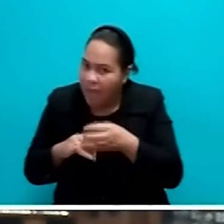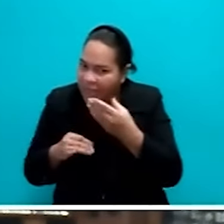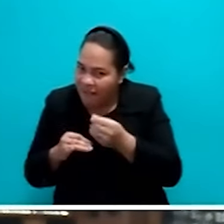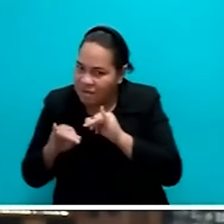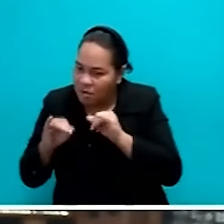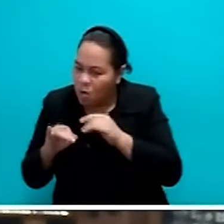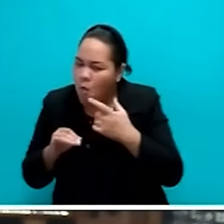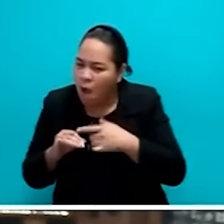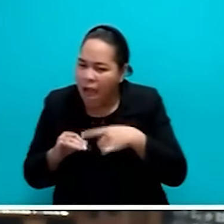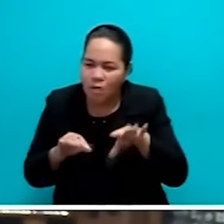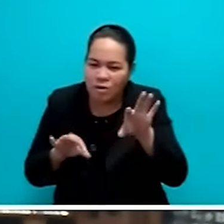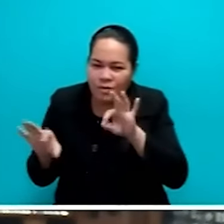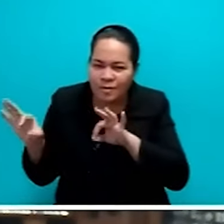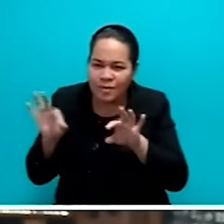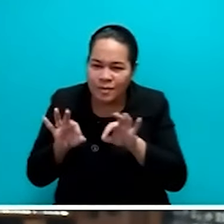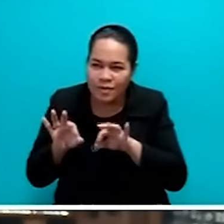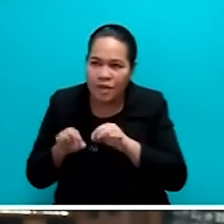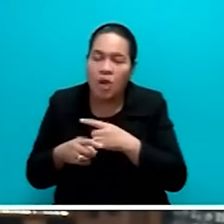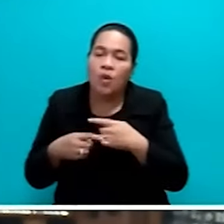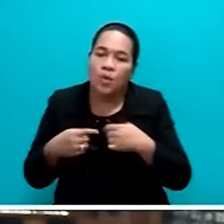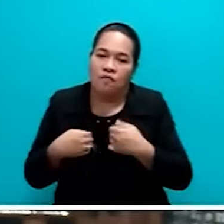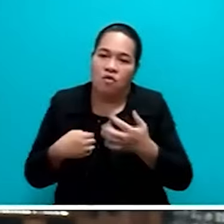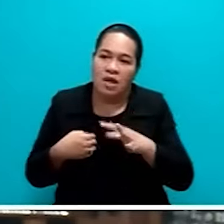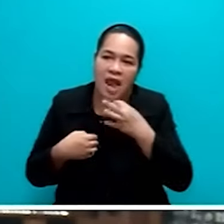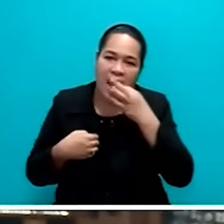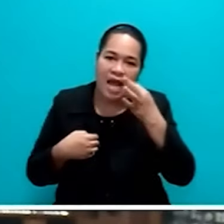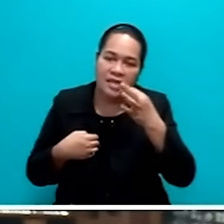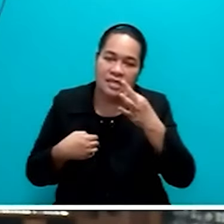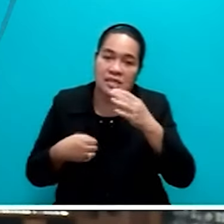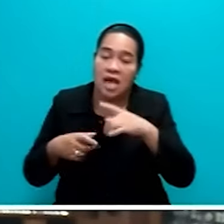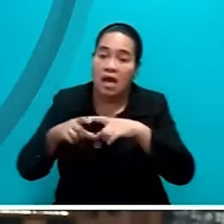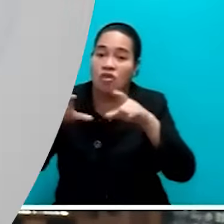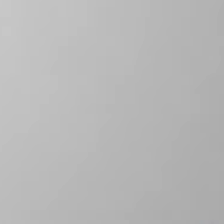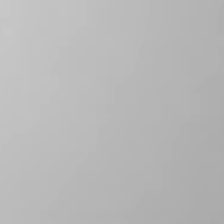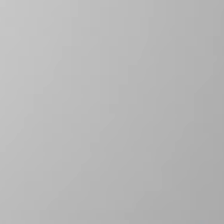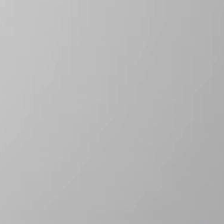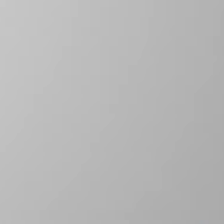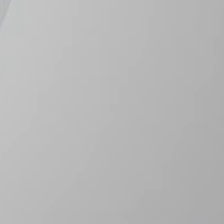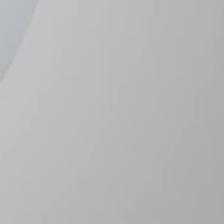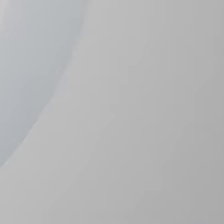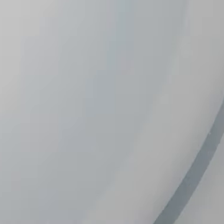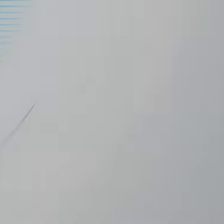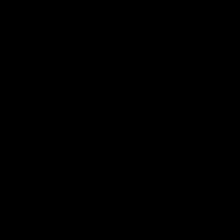appointments, and we have asked that the Supreme Court will rule on it. Thank Thank you.